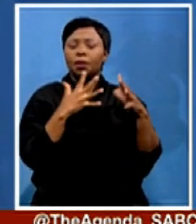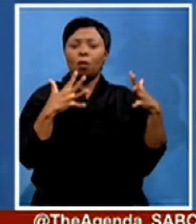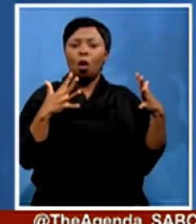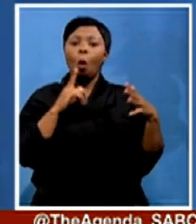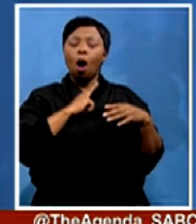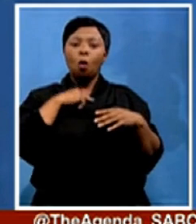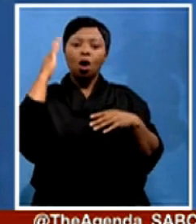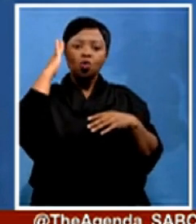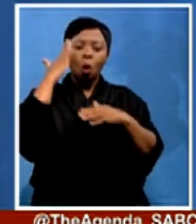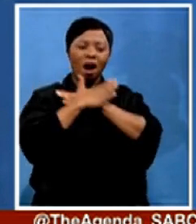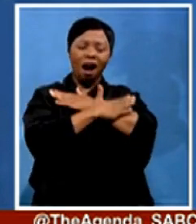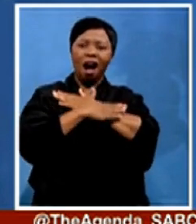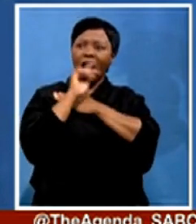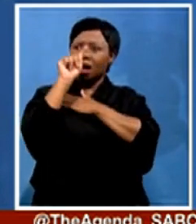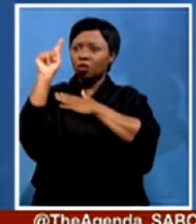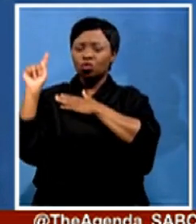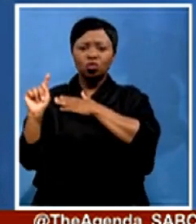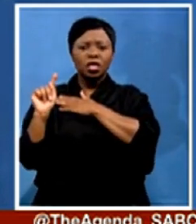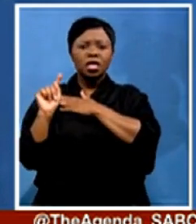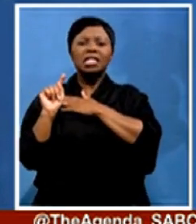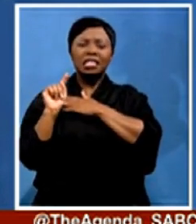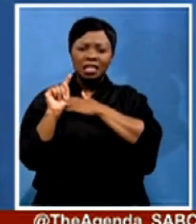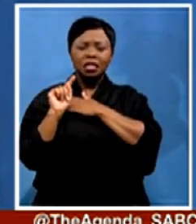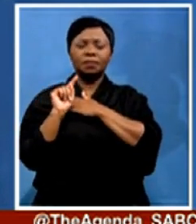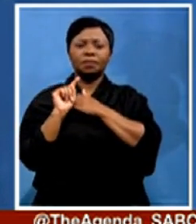effort is being done, support is being...